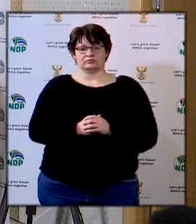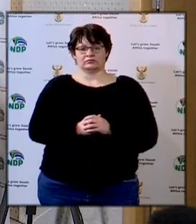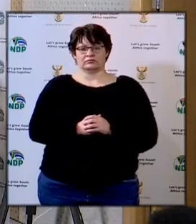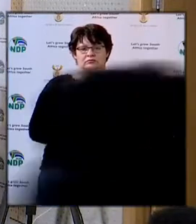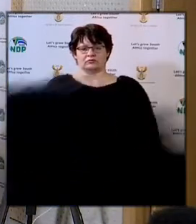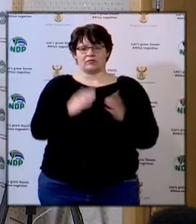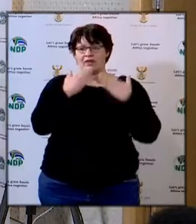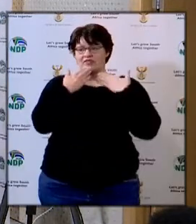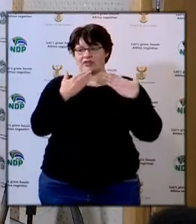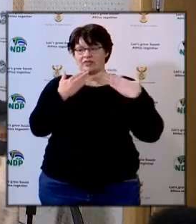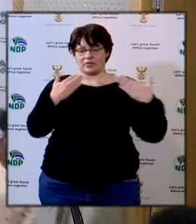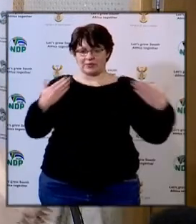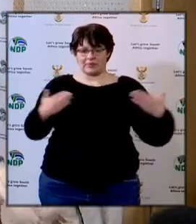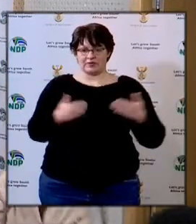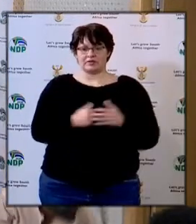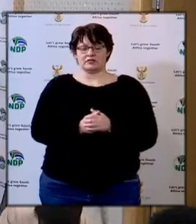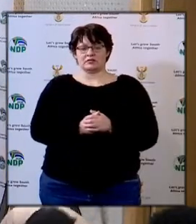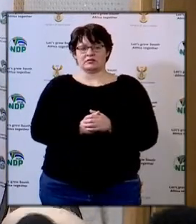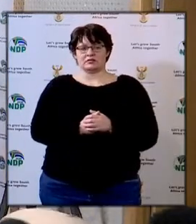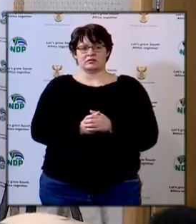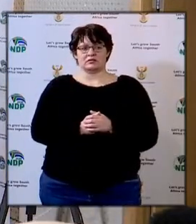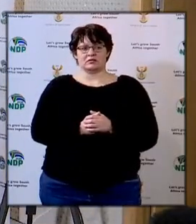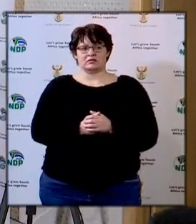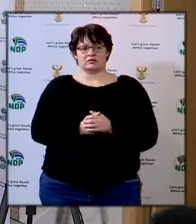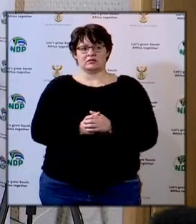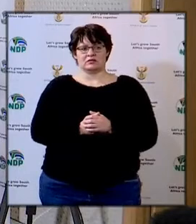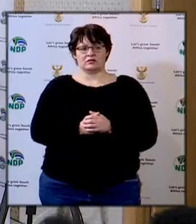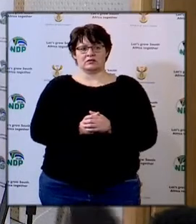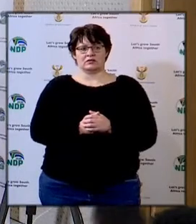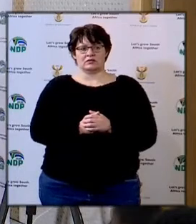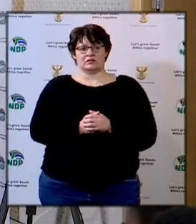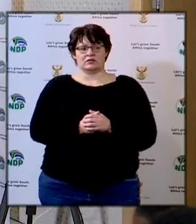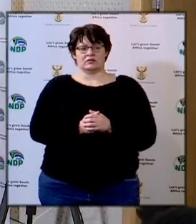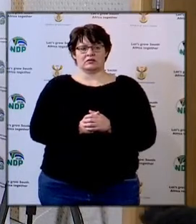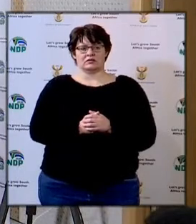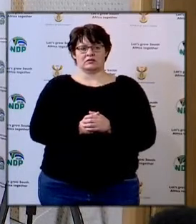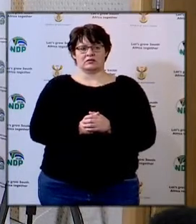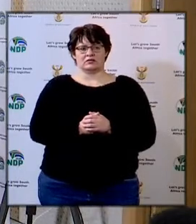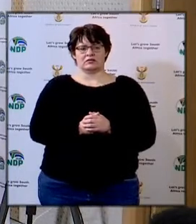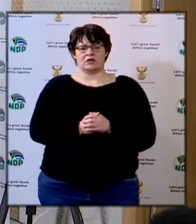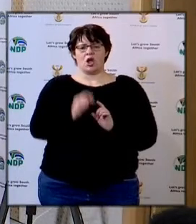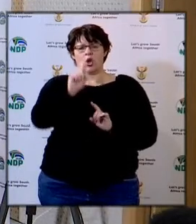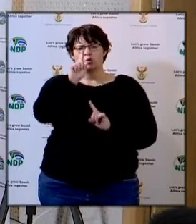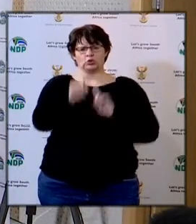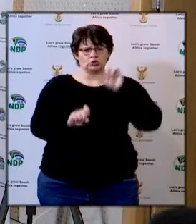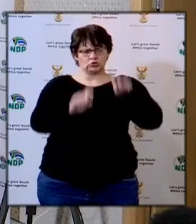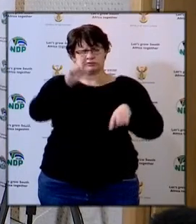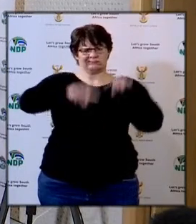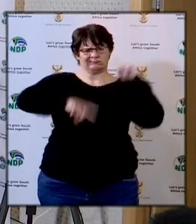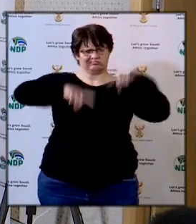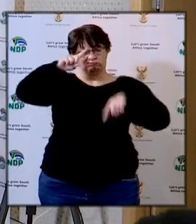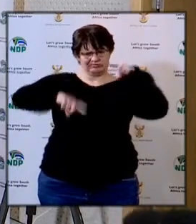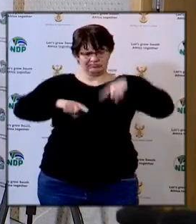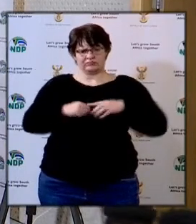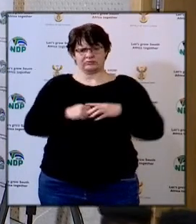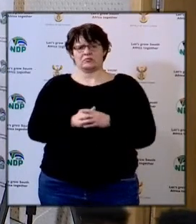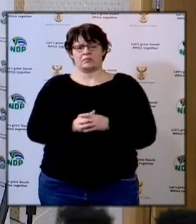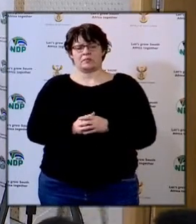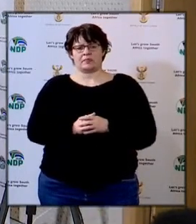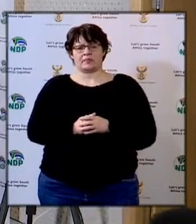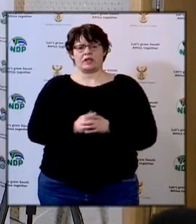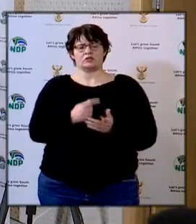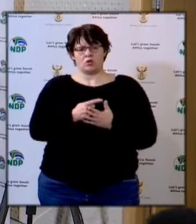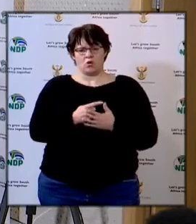thanks very much I do a various questions that we asked to